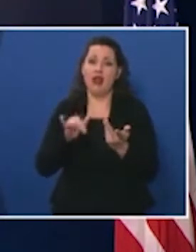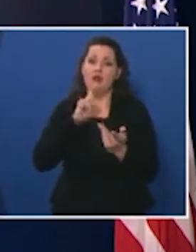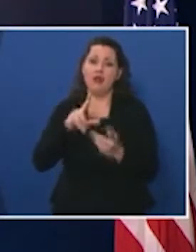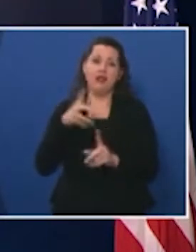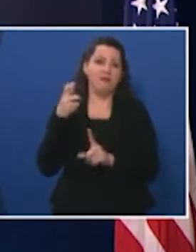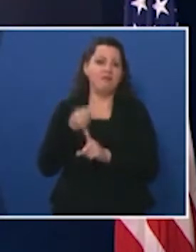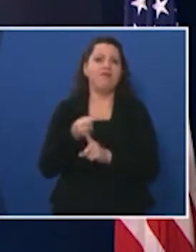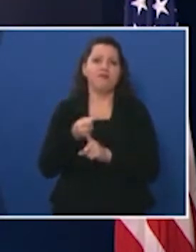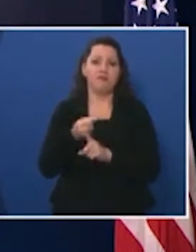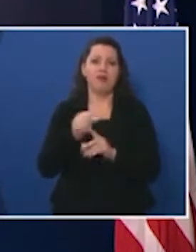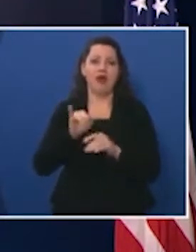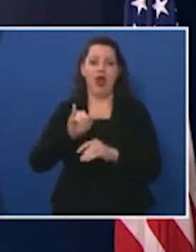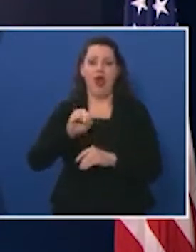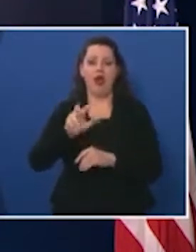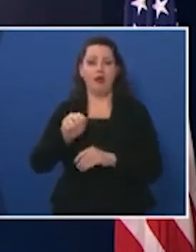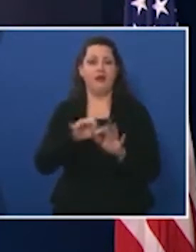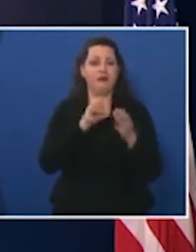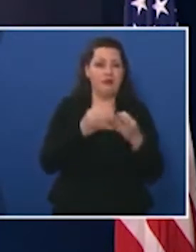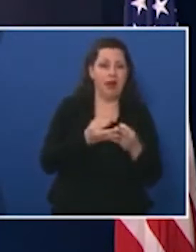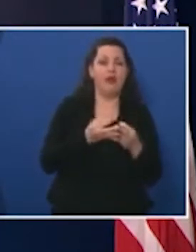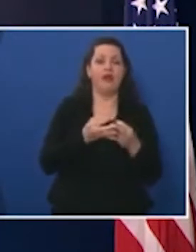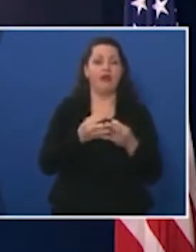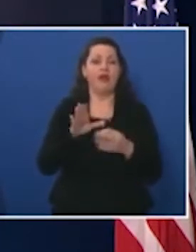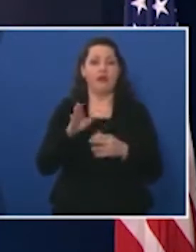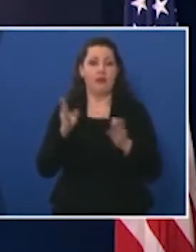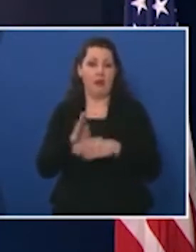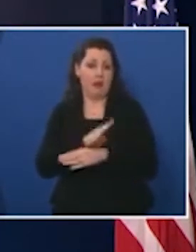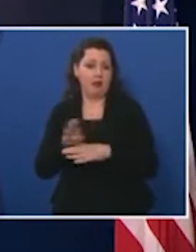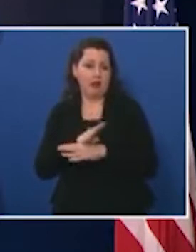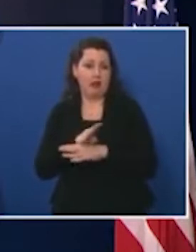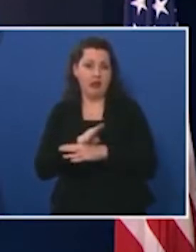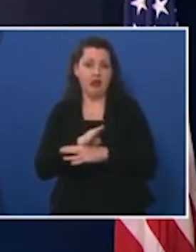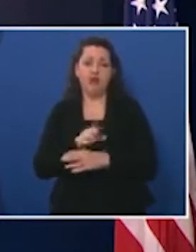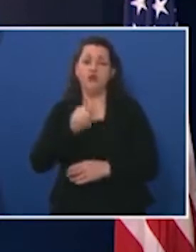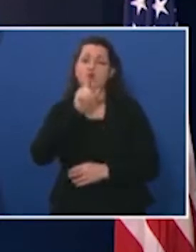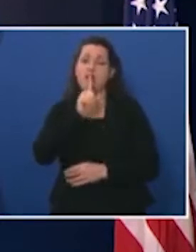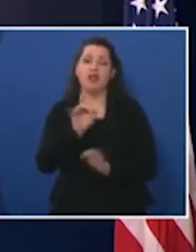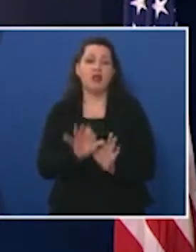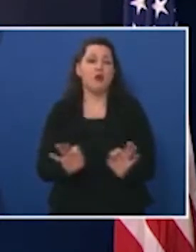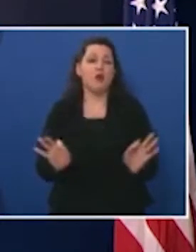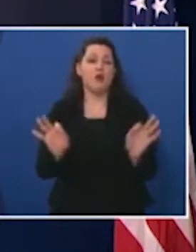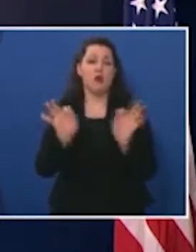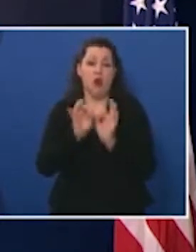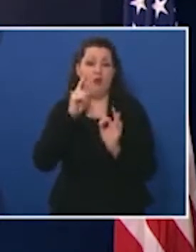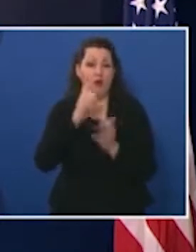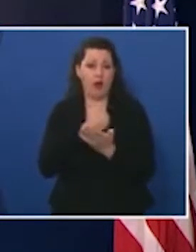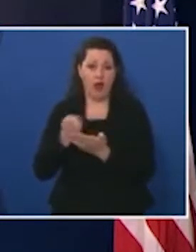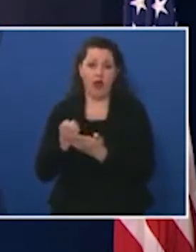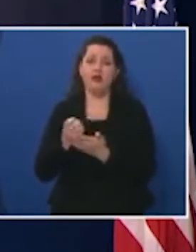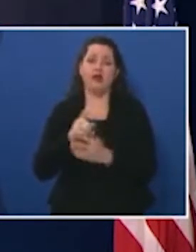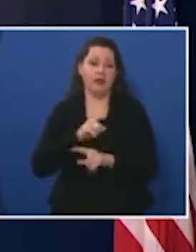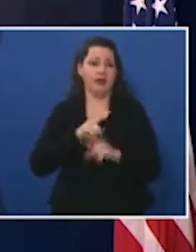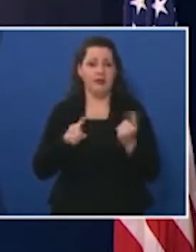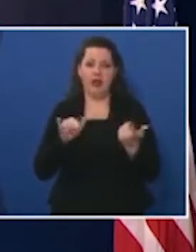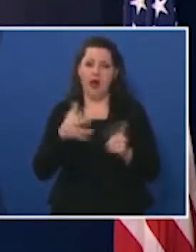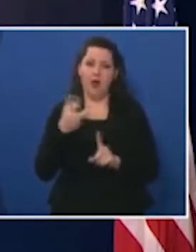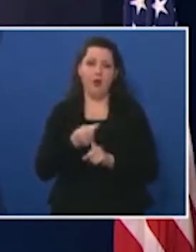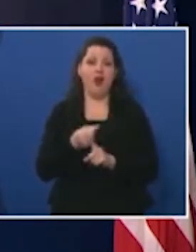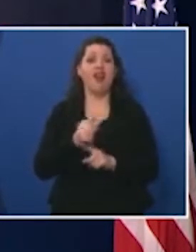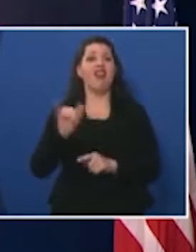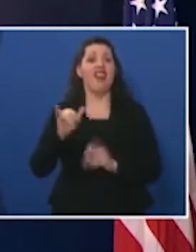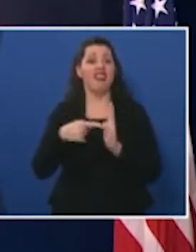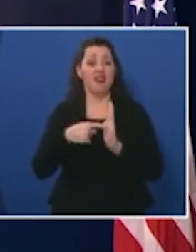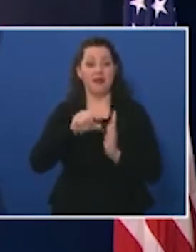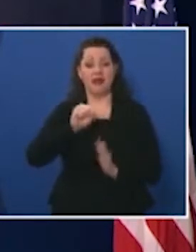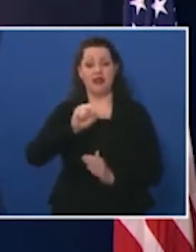on Iowans families and our small businesses that are such an important part of our economy like Sneaky's chicken and